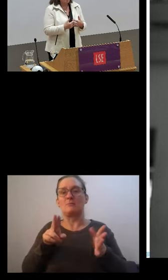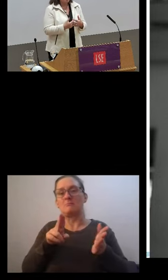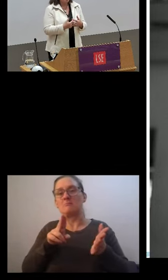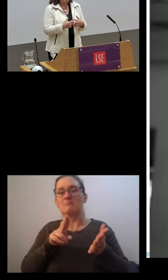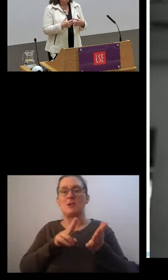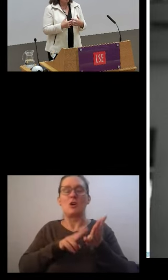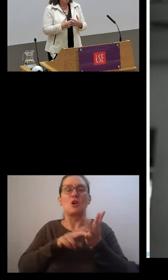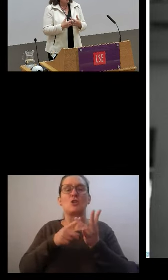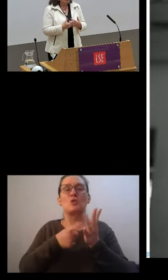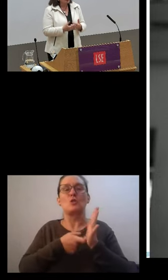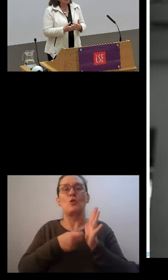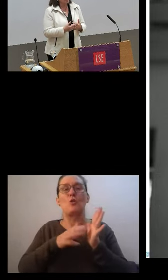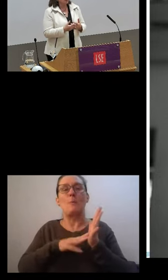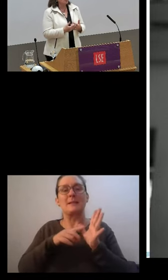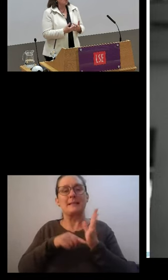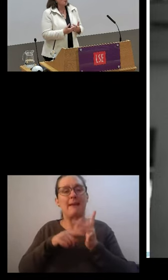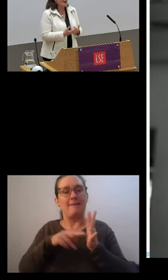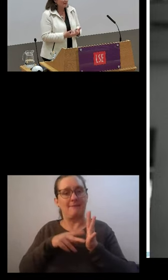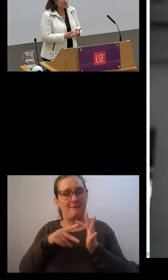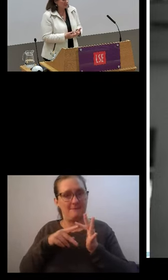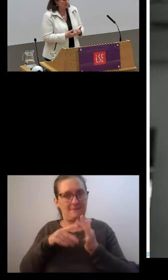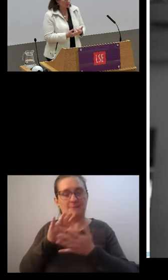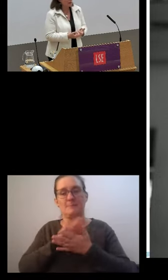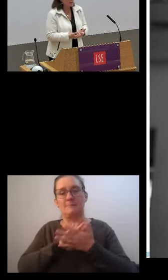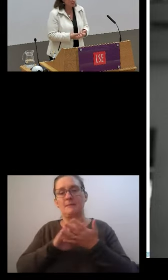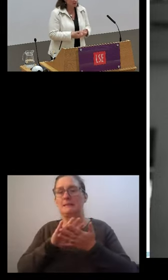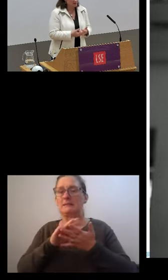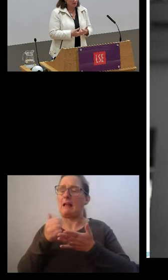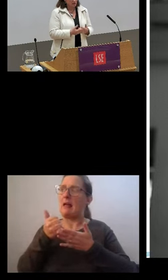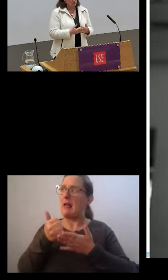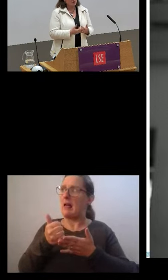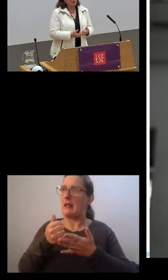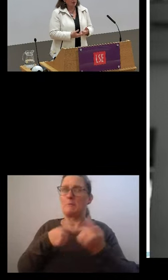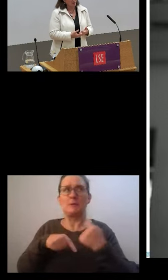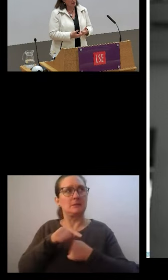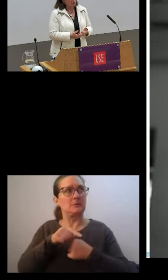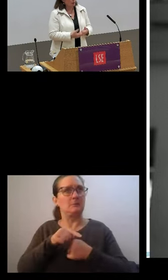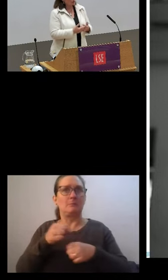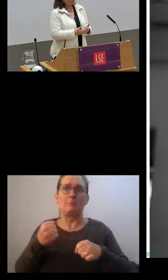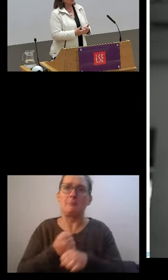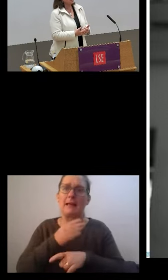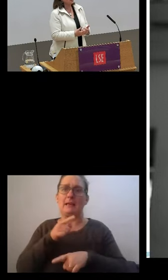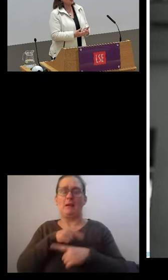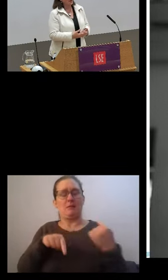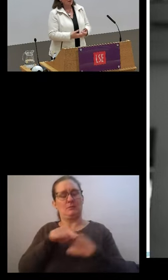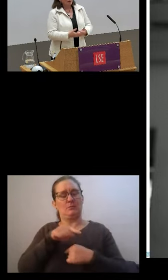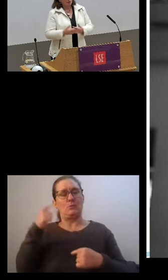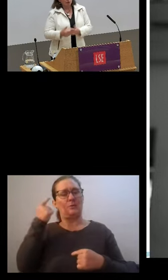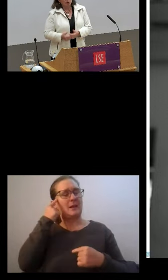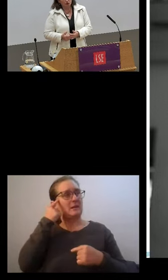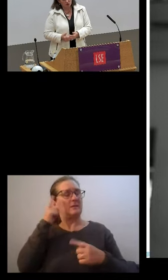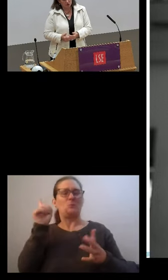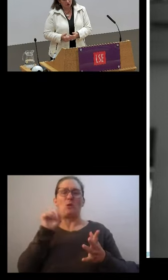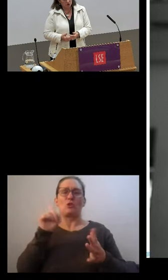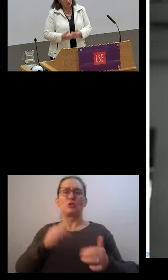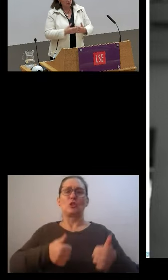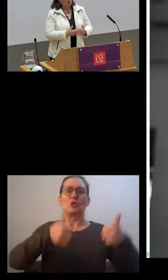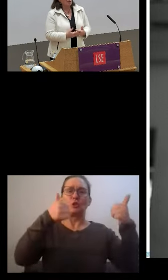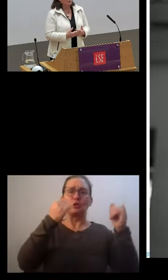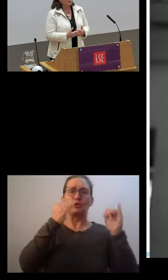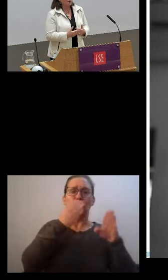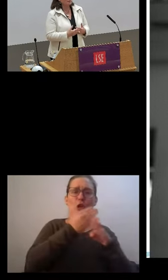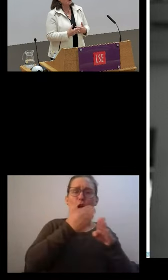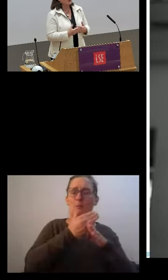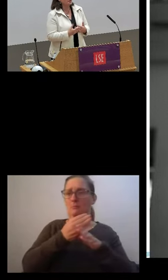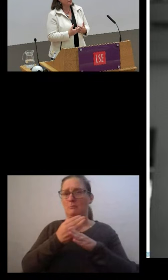designed to help us or make us, oblige us to think about what is a good job and what is not a good job.